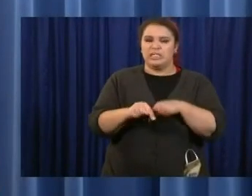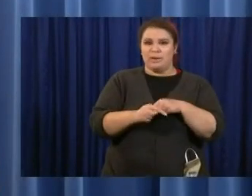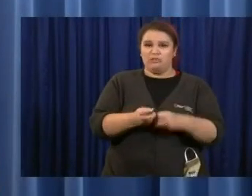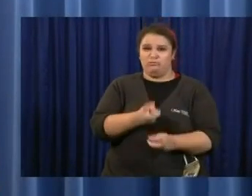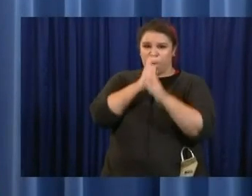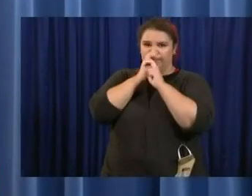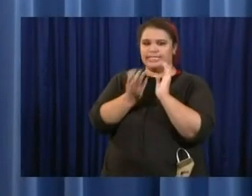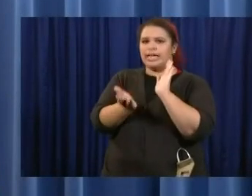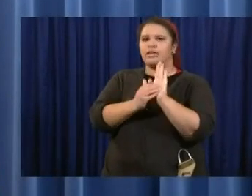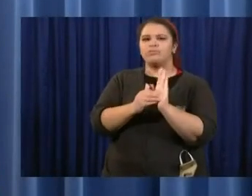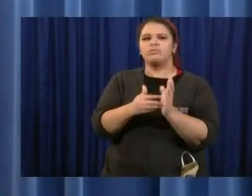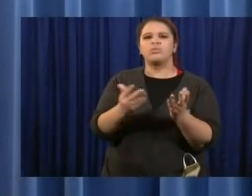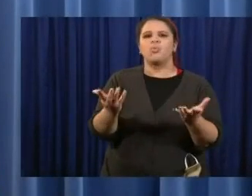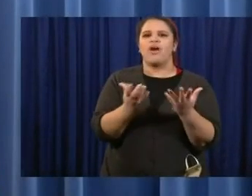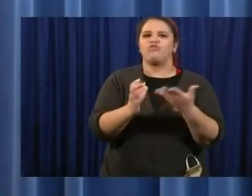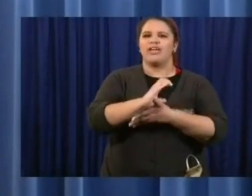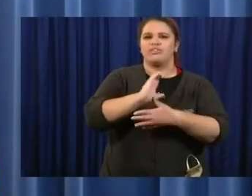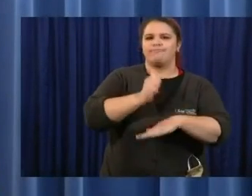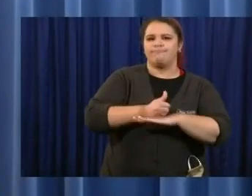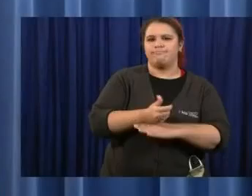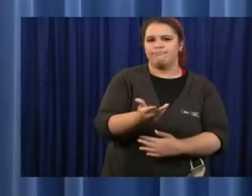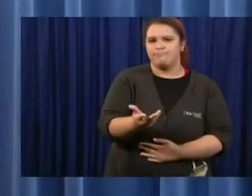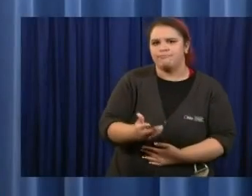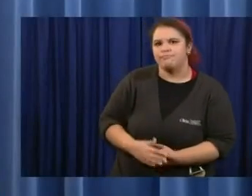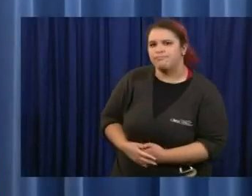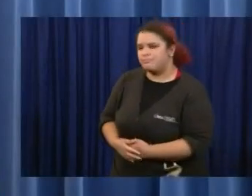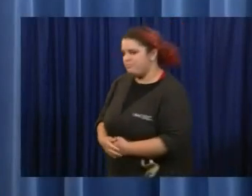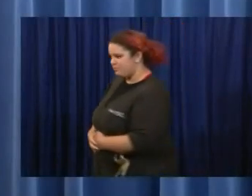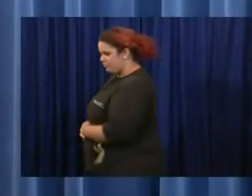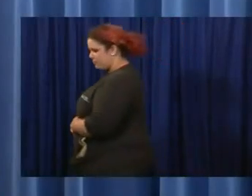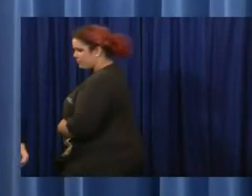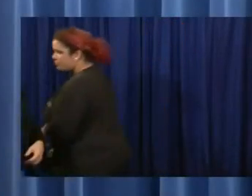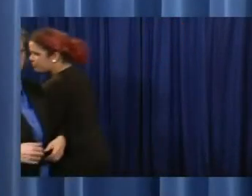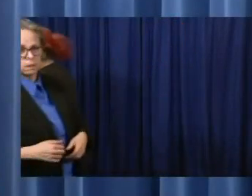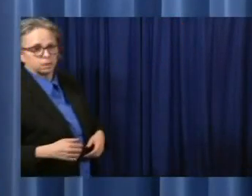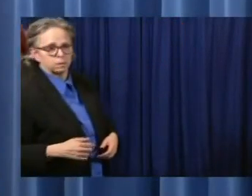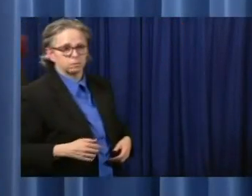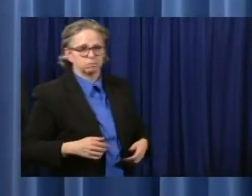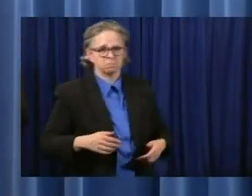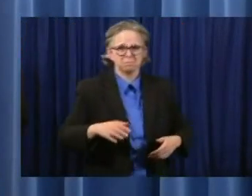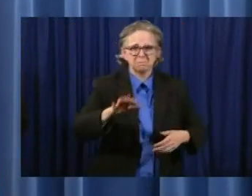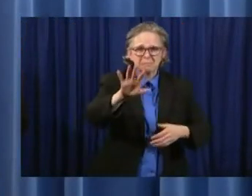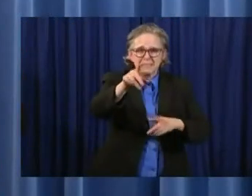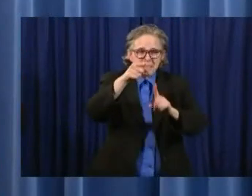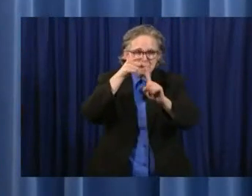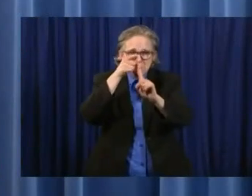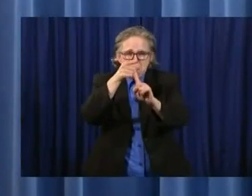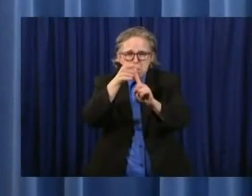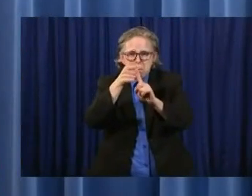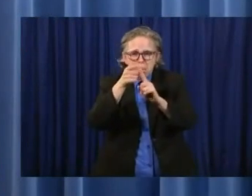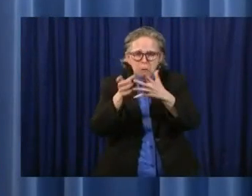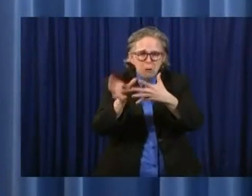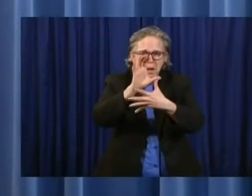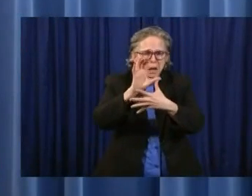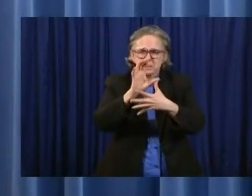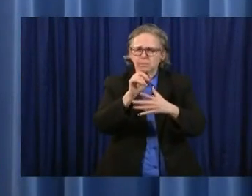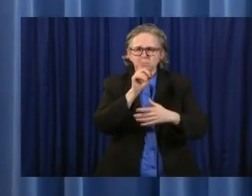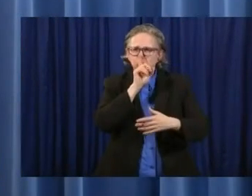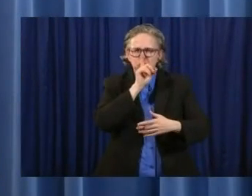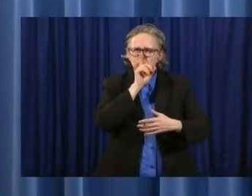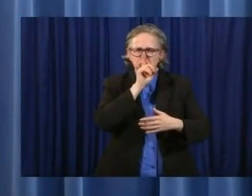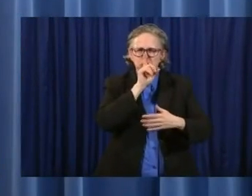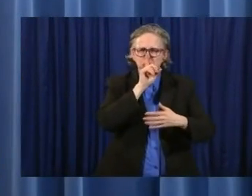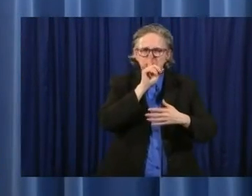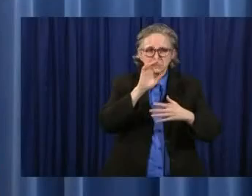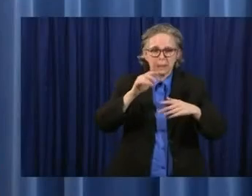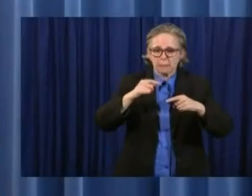We've not set a specific place that we would do that. We certainly hope